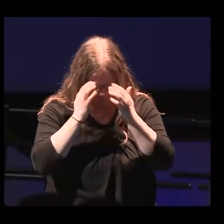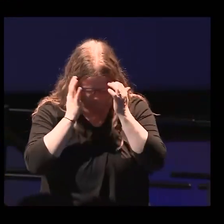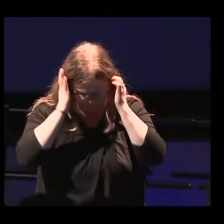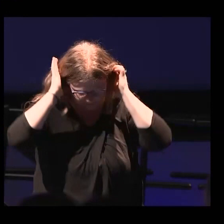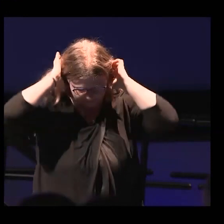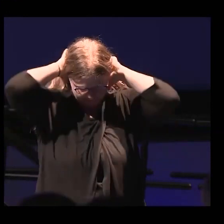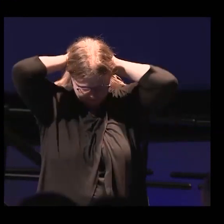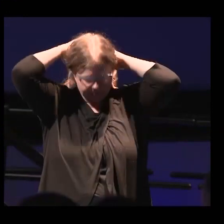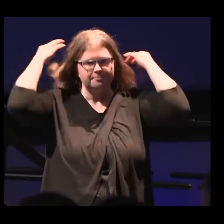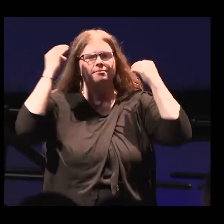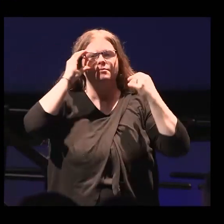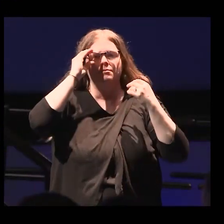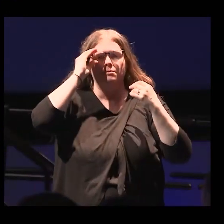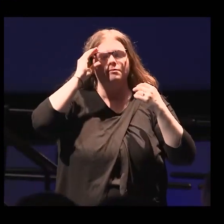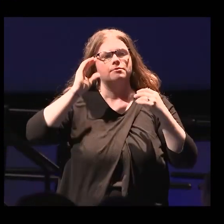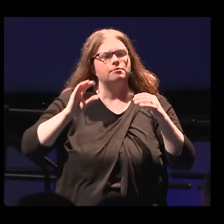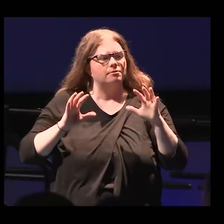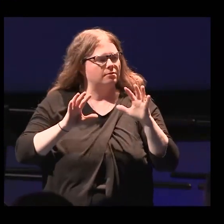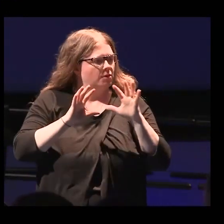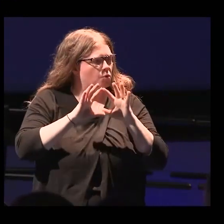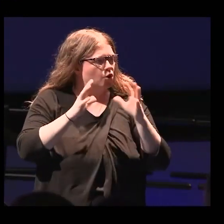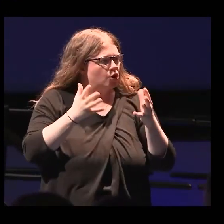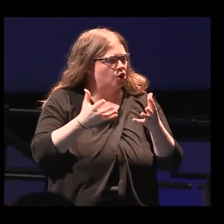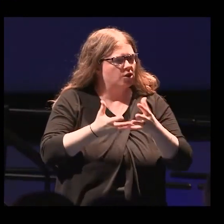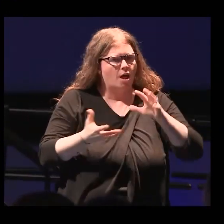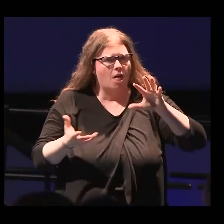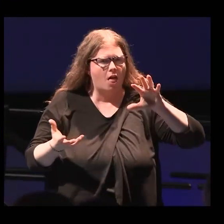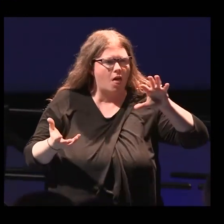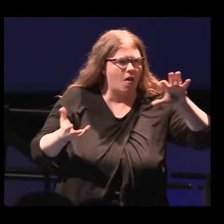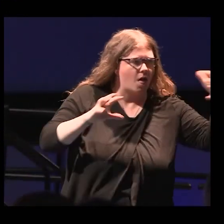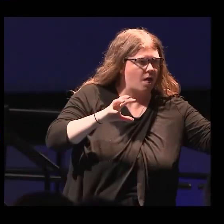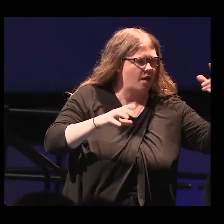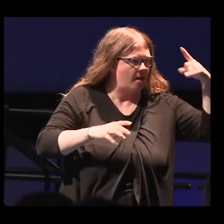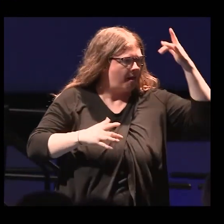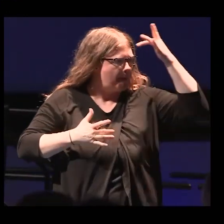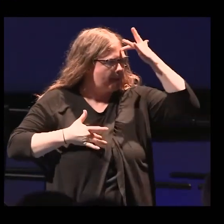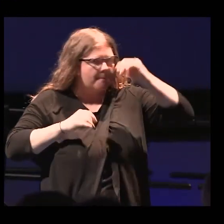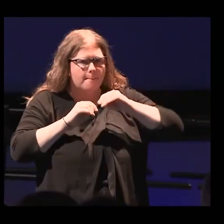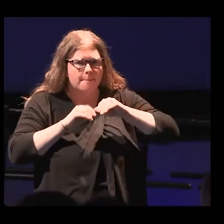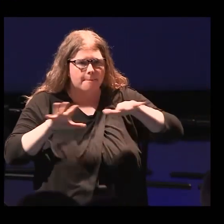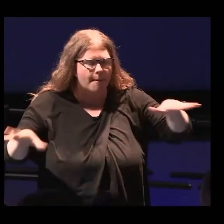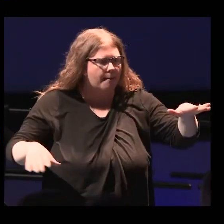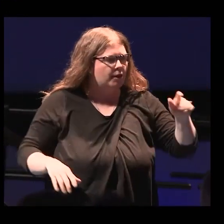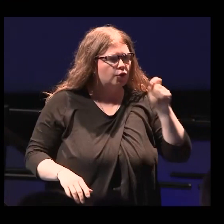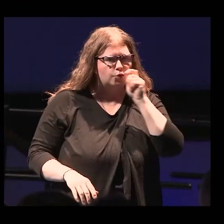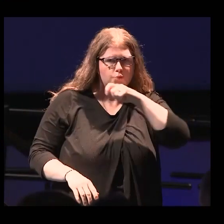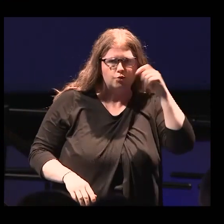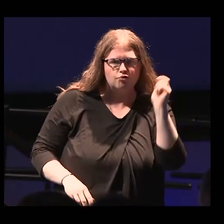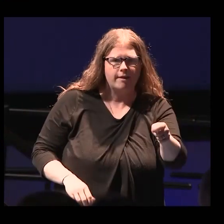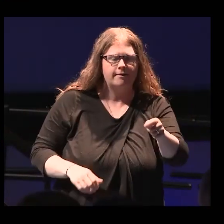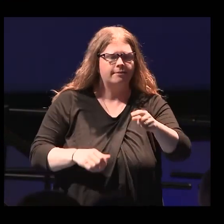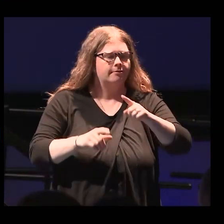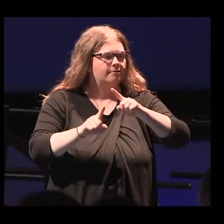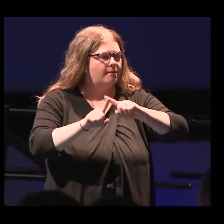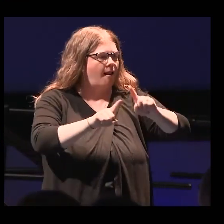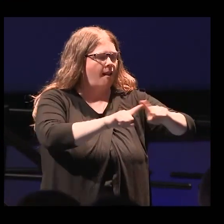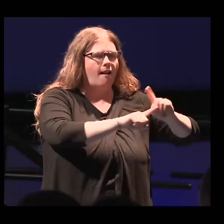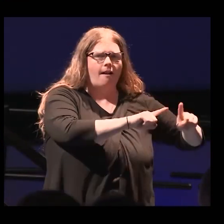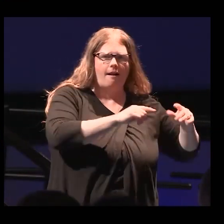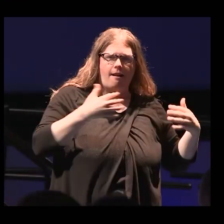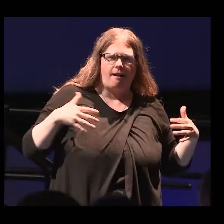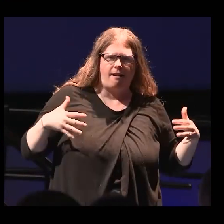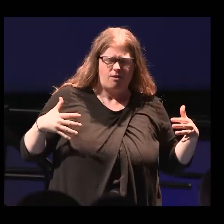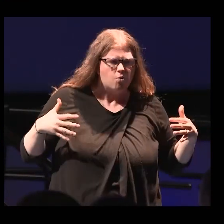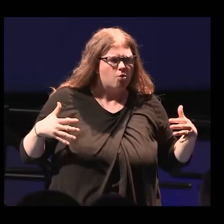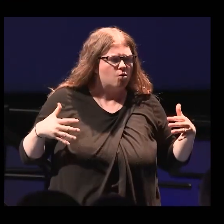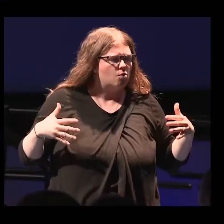With all the chaos going on in the world between the global pandemic, Ukraine and everything else going on, it's very easy to be